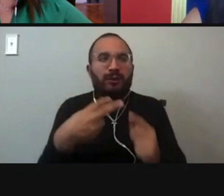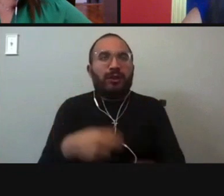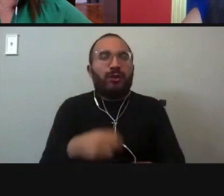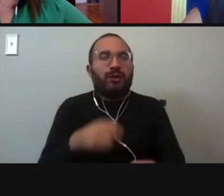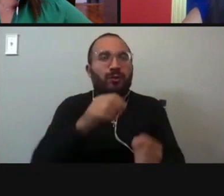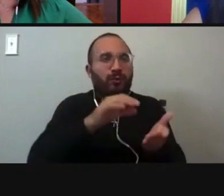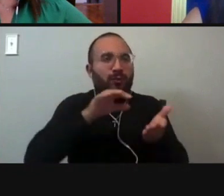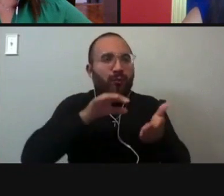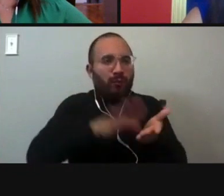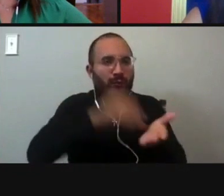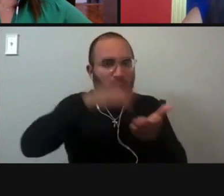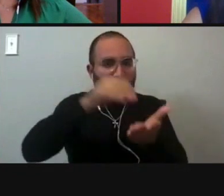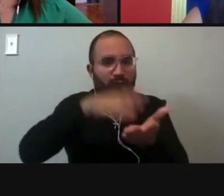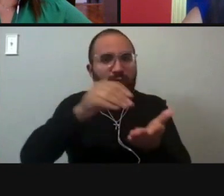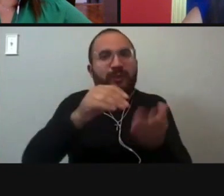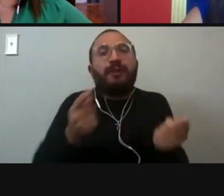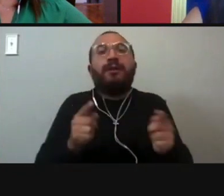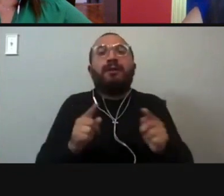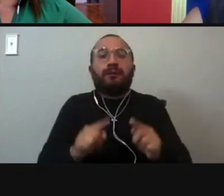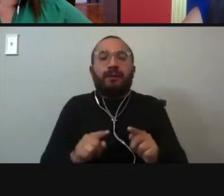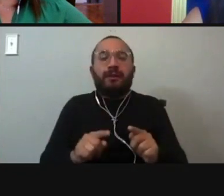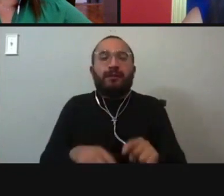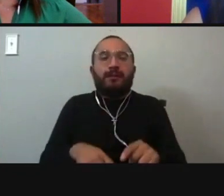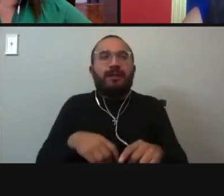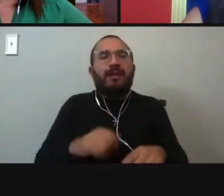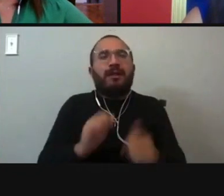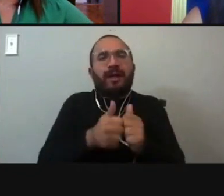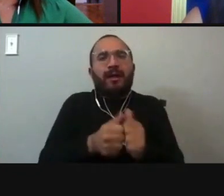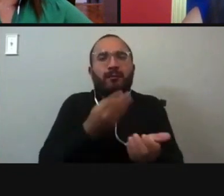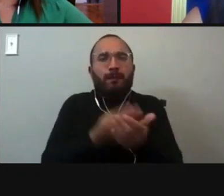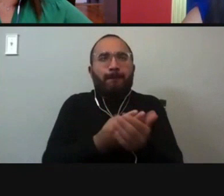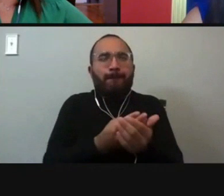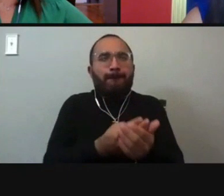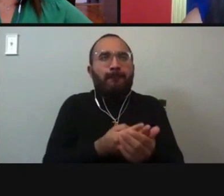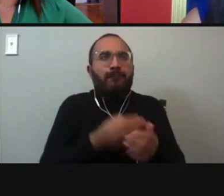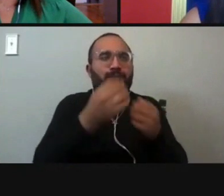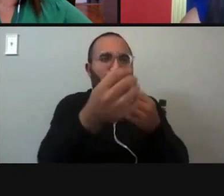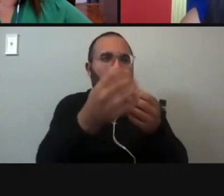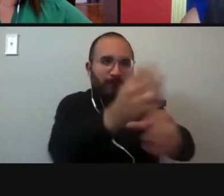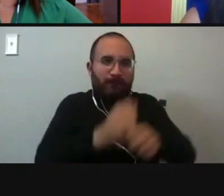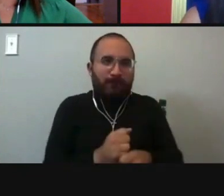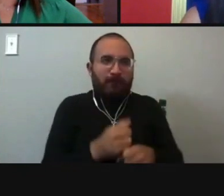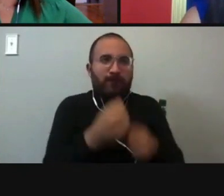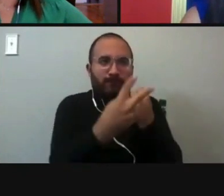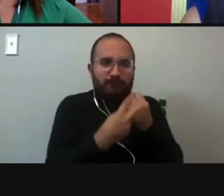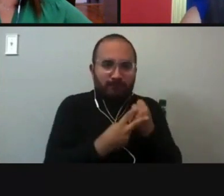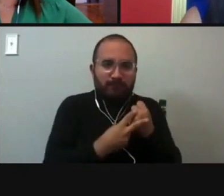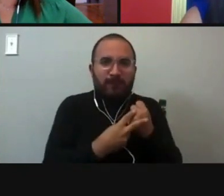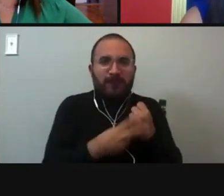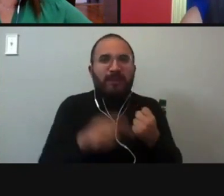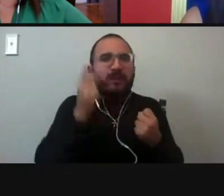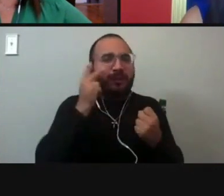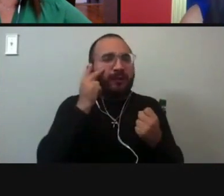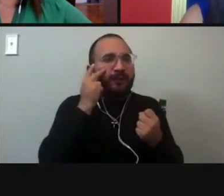didn't work with the initial CARES Act money that was coming. And I think we need to, you know, kind of sit back and take a look at what worked